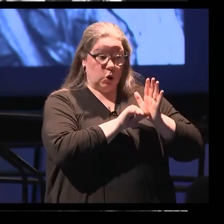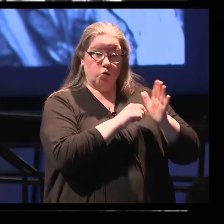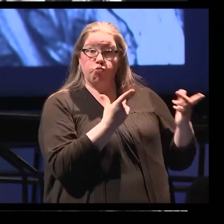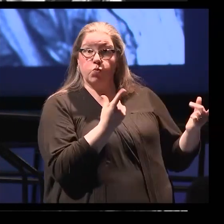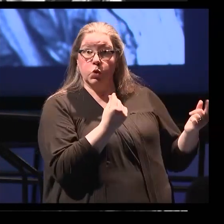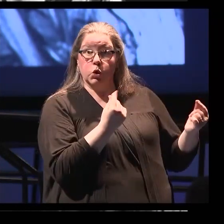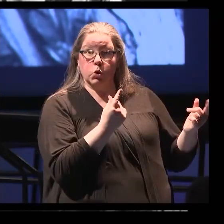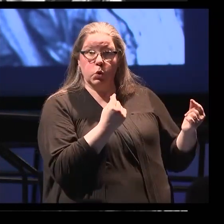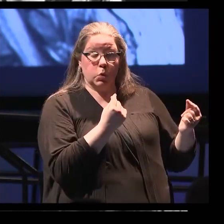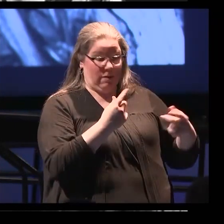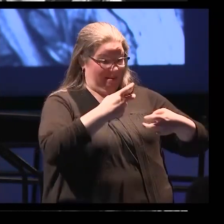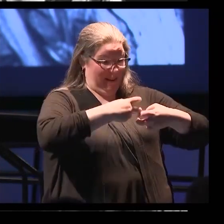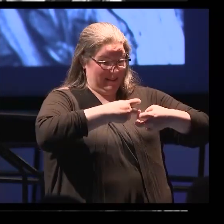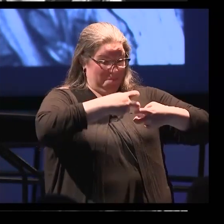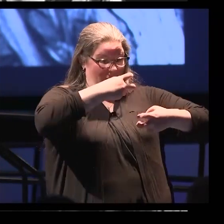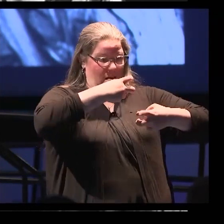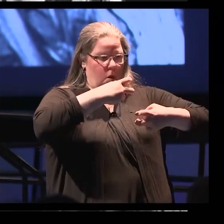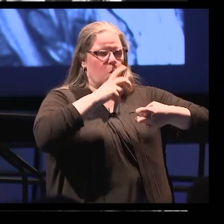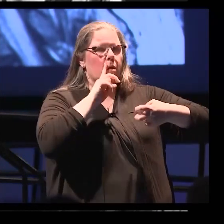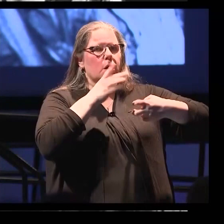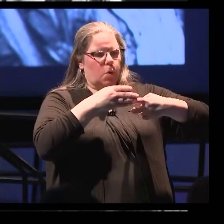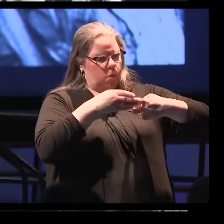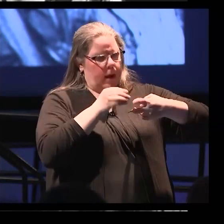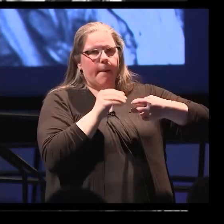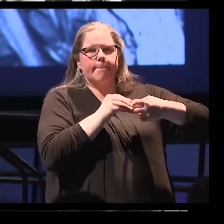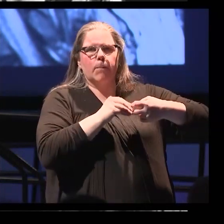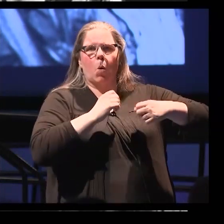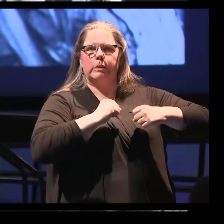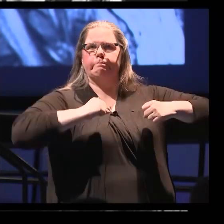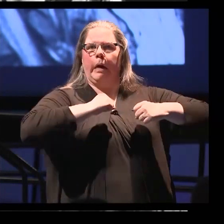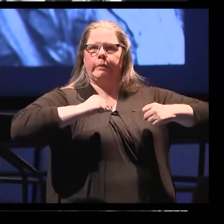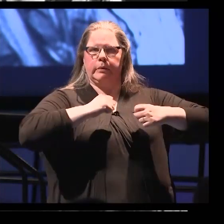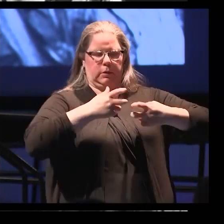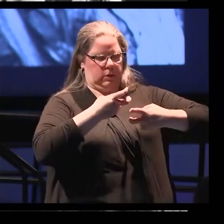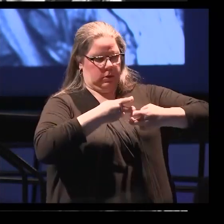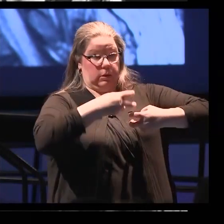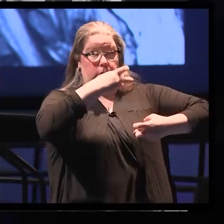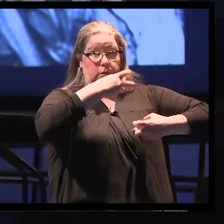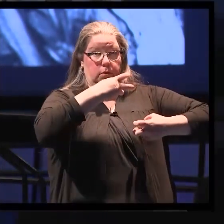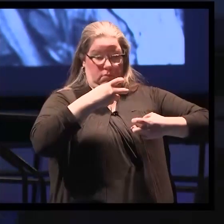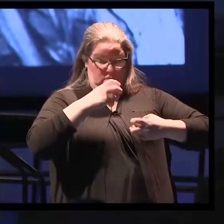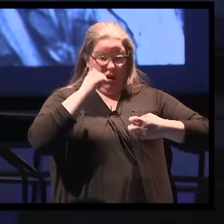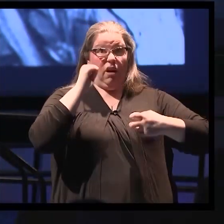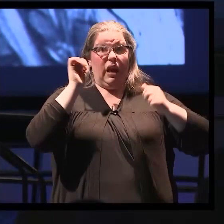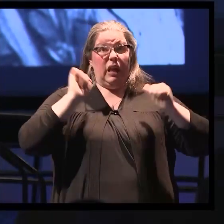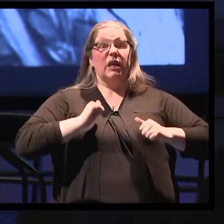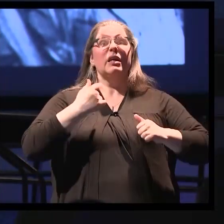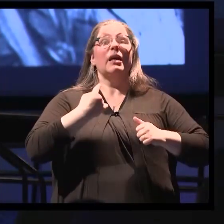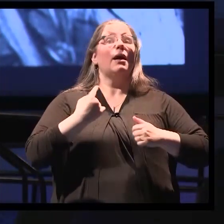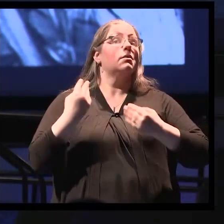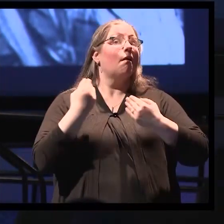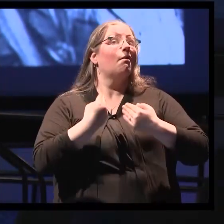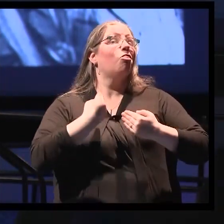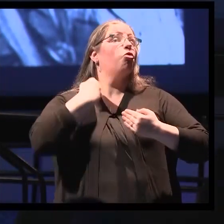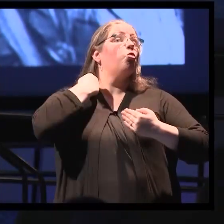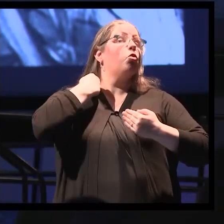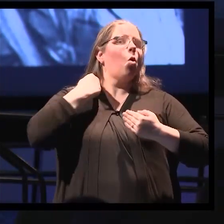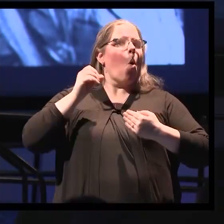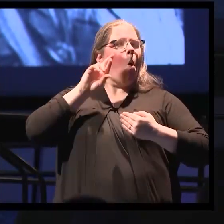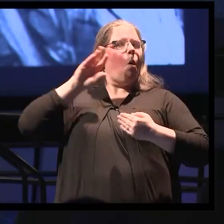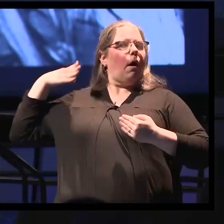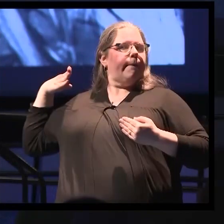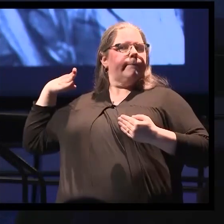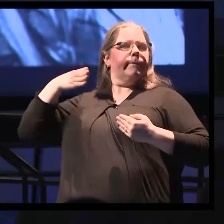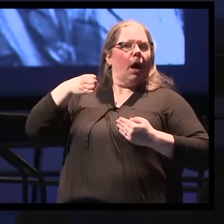the spinal cord. So we can approach the spinal cord either from the front or the back. So in this case, the best approach is actually to come through the